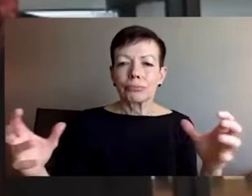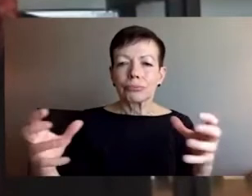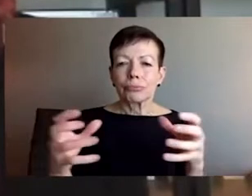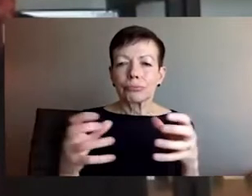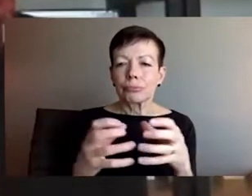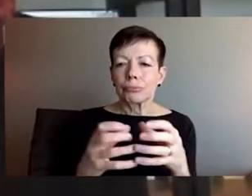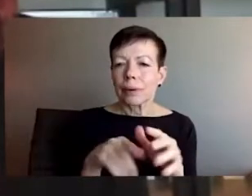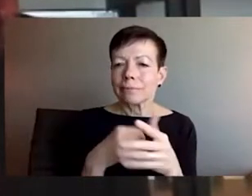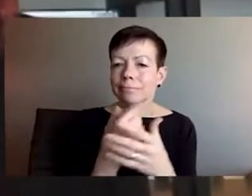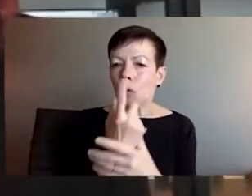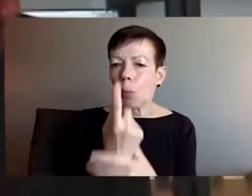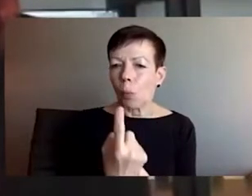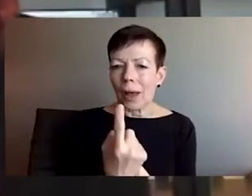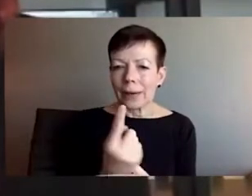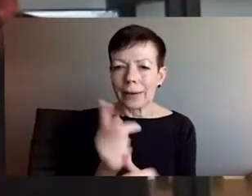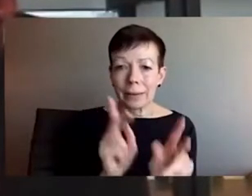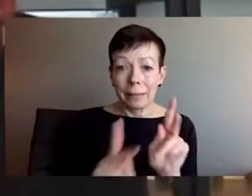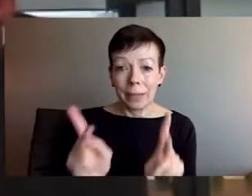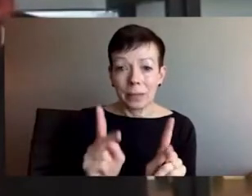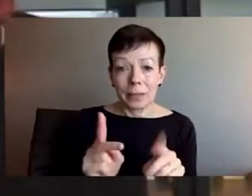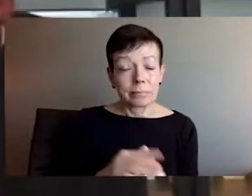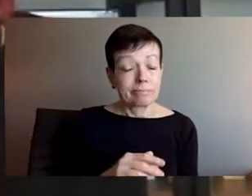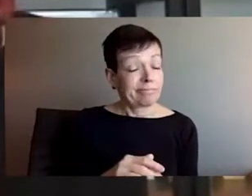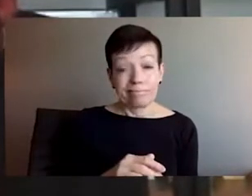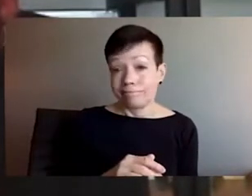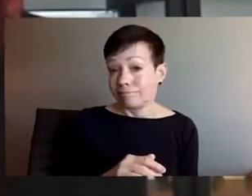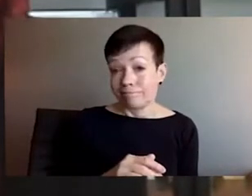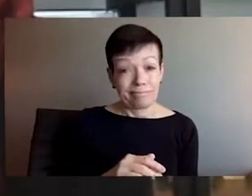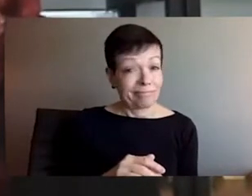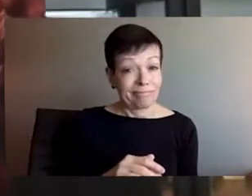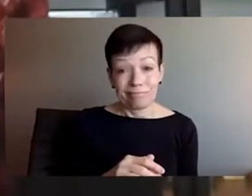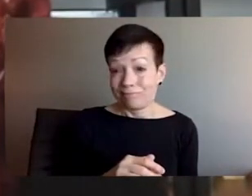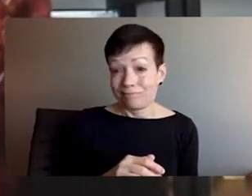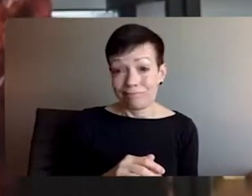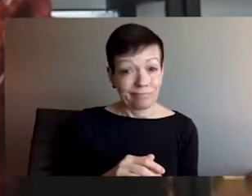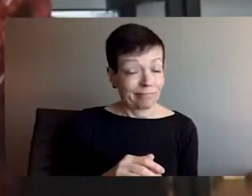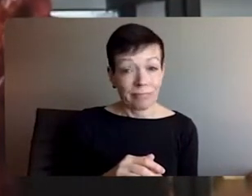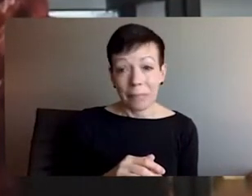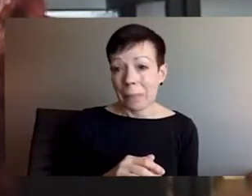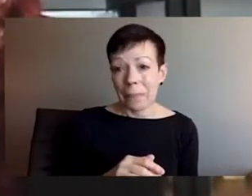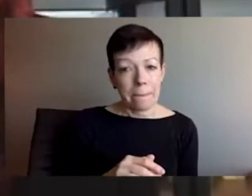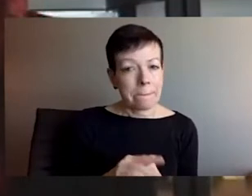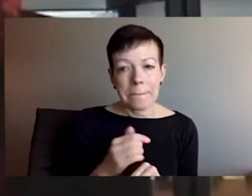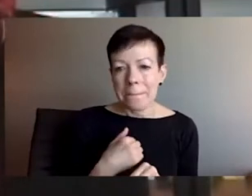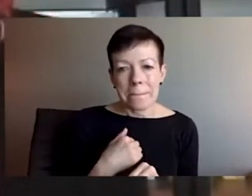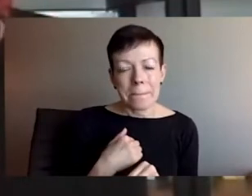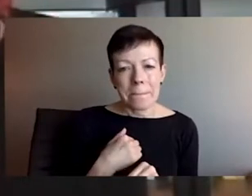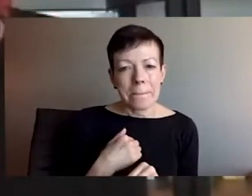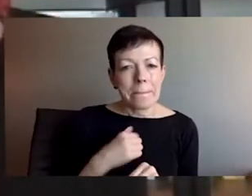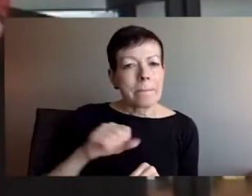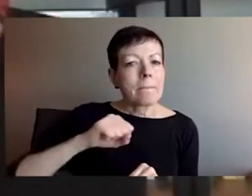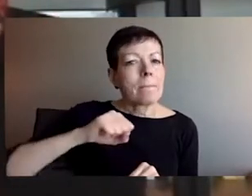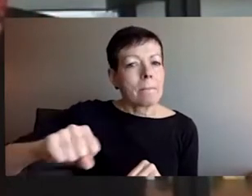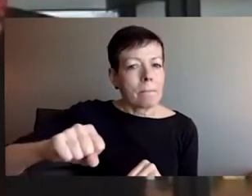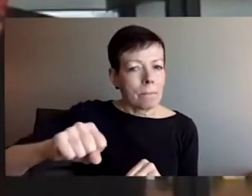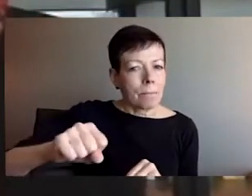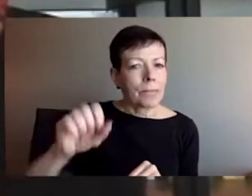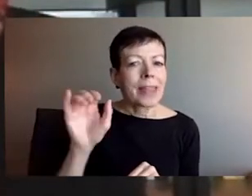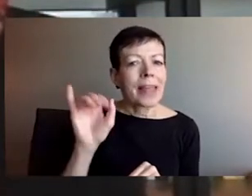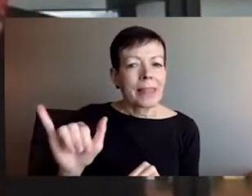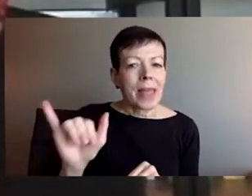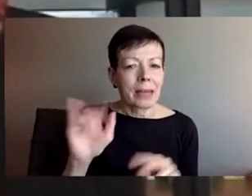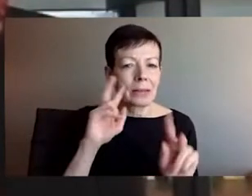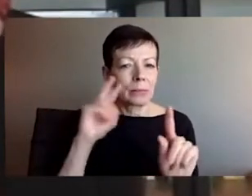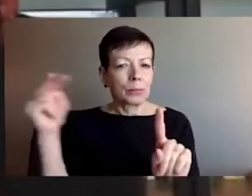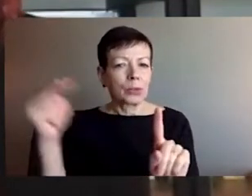the last, you know, couple of years, uh, and also it was much longer ago that, uh, that